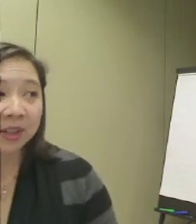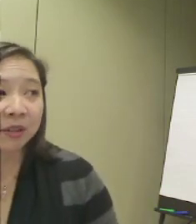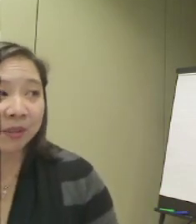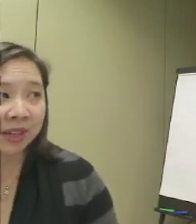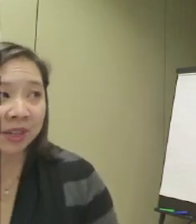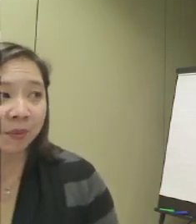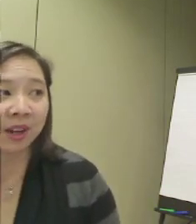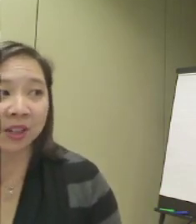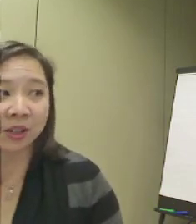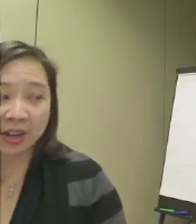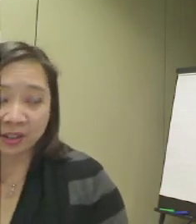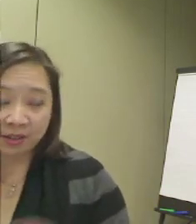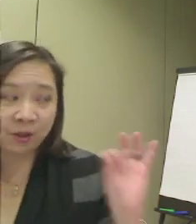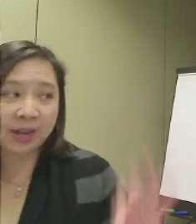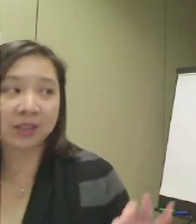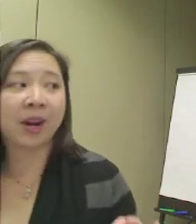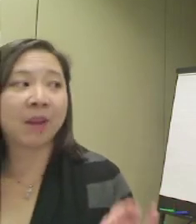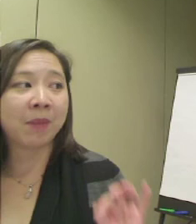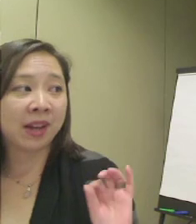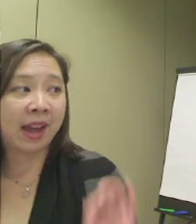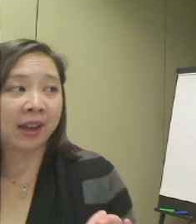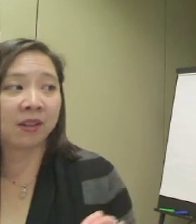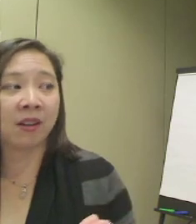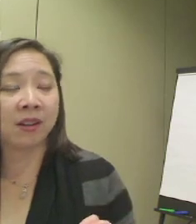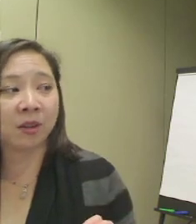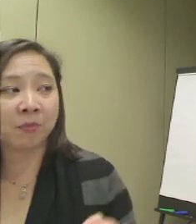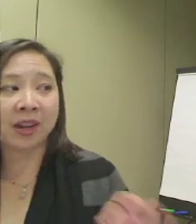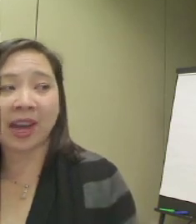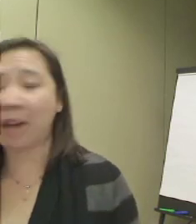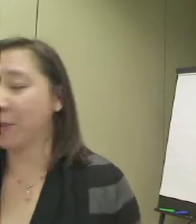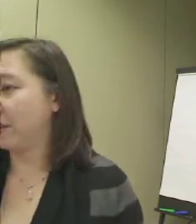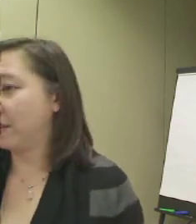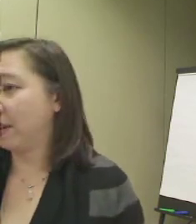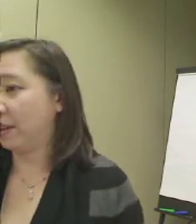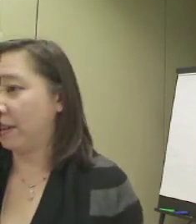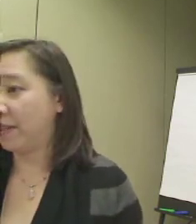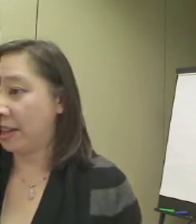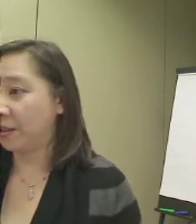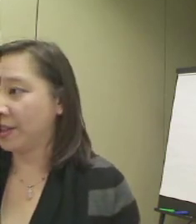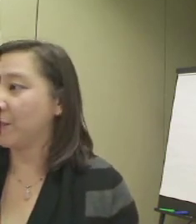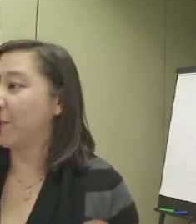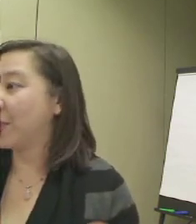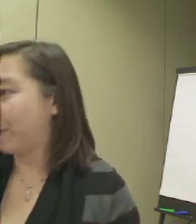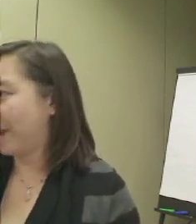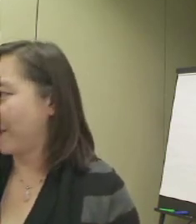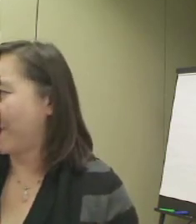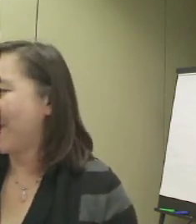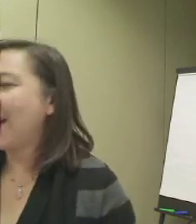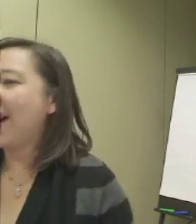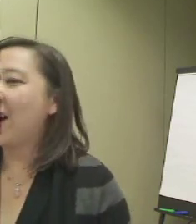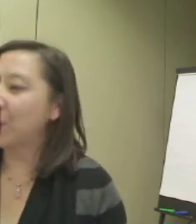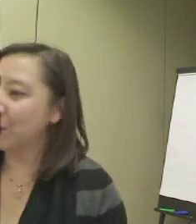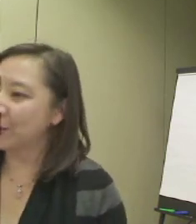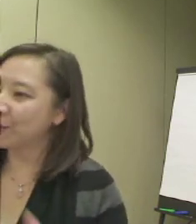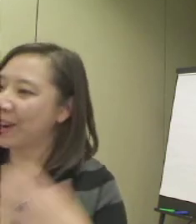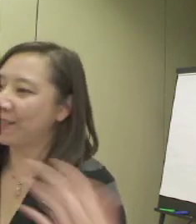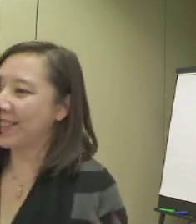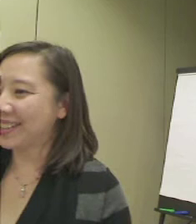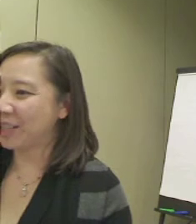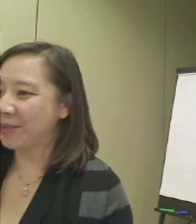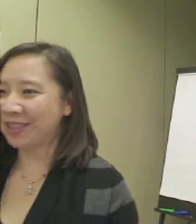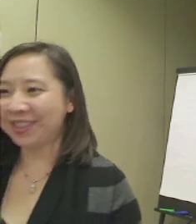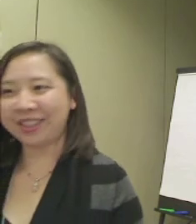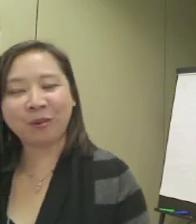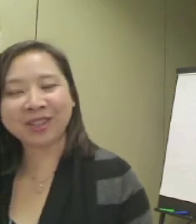one of the things we are doing is we are transcribing and also putting captions on the videos as much as possible. Of course,